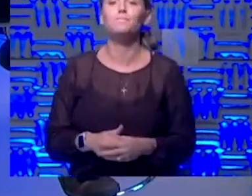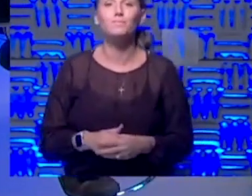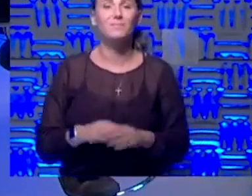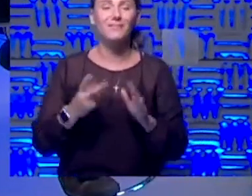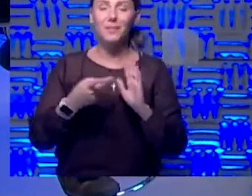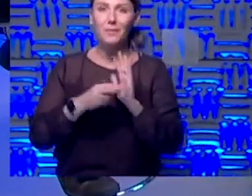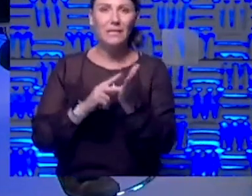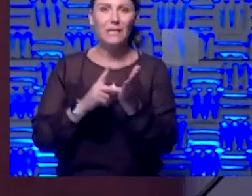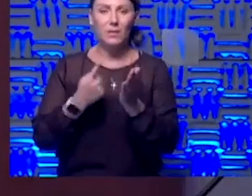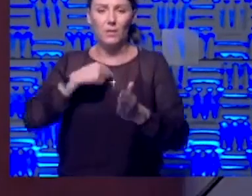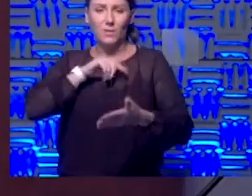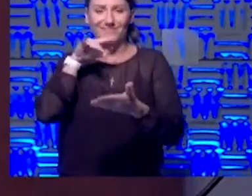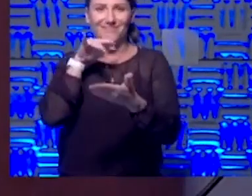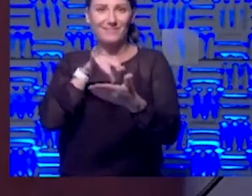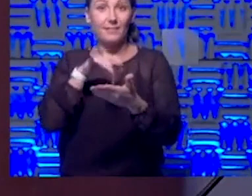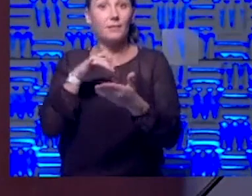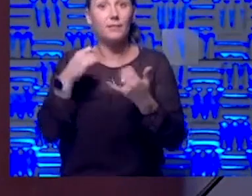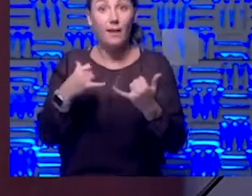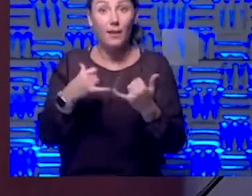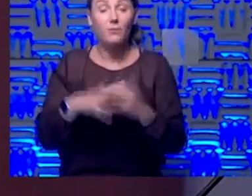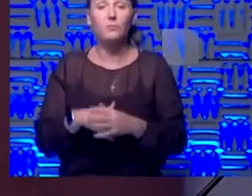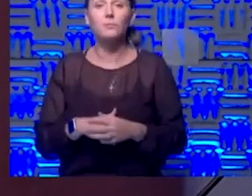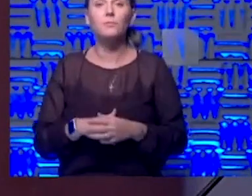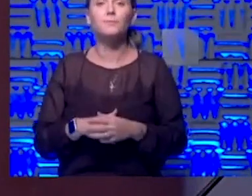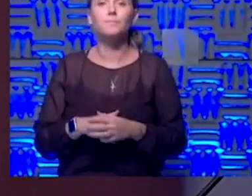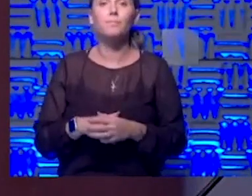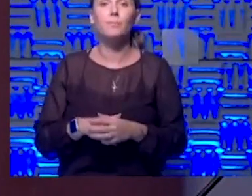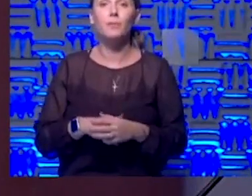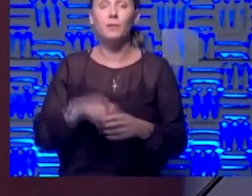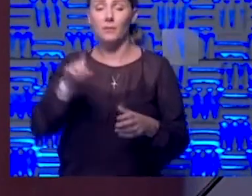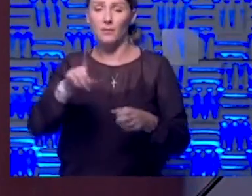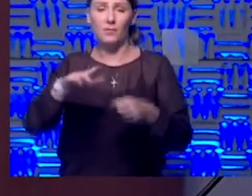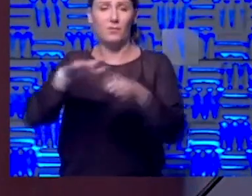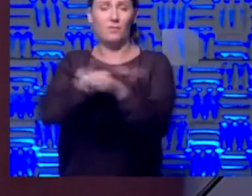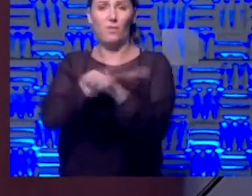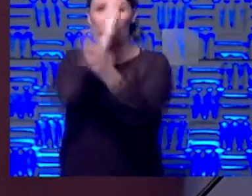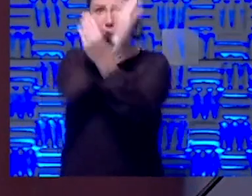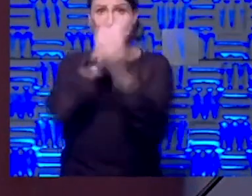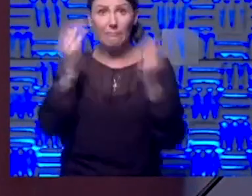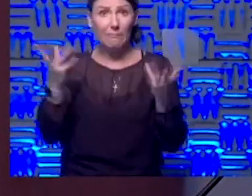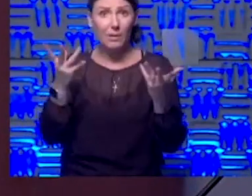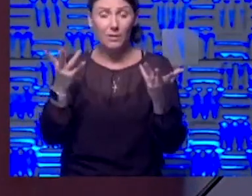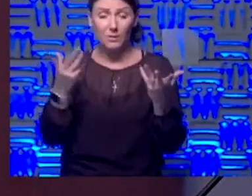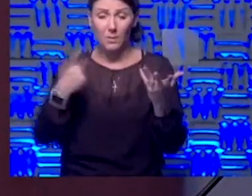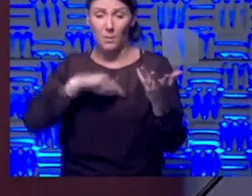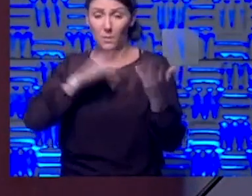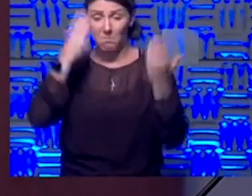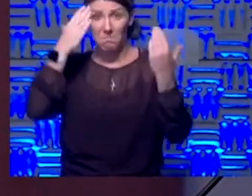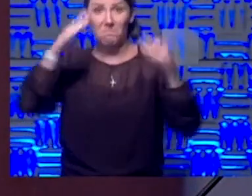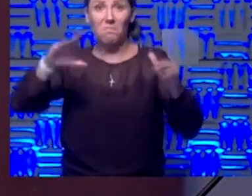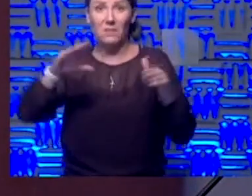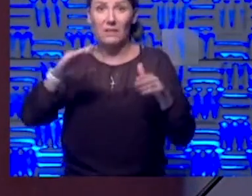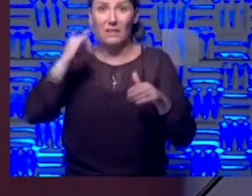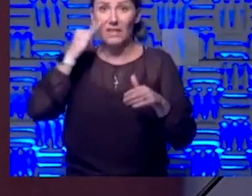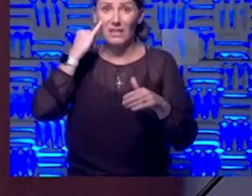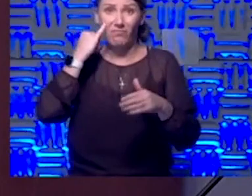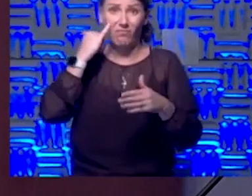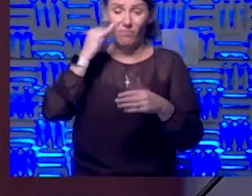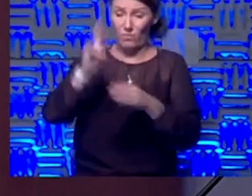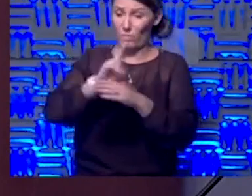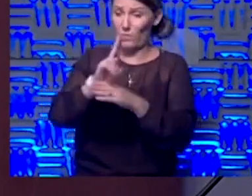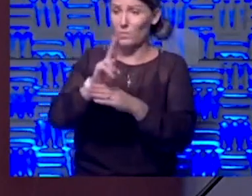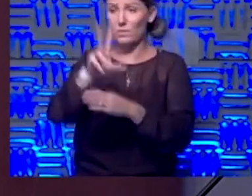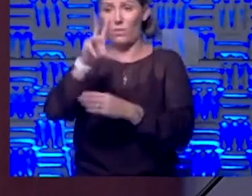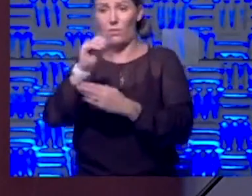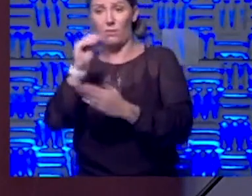we're doing the study now, and we have to be in full disclosure. We don't know, you know, when we use this in 30,000 individuals,